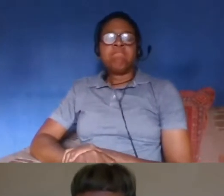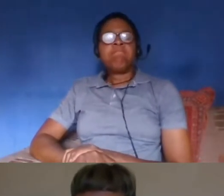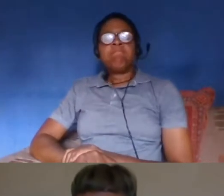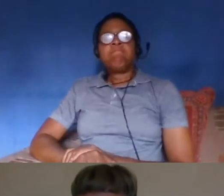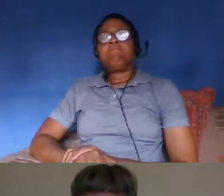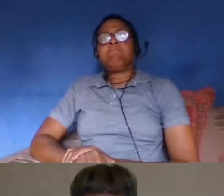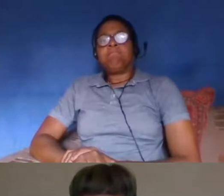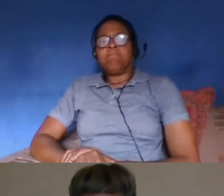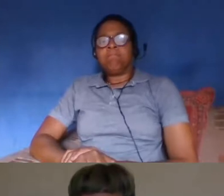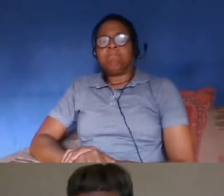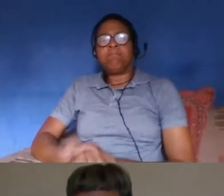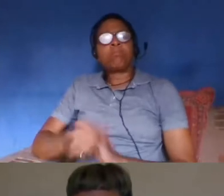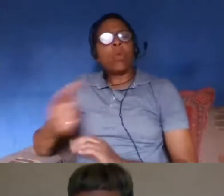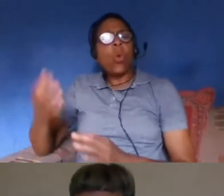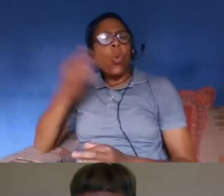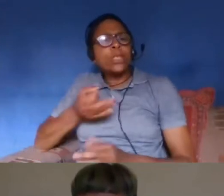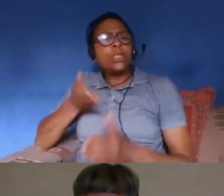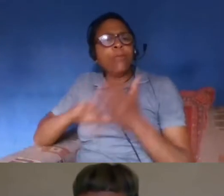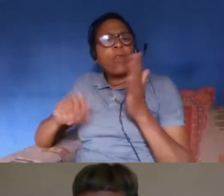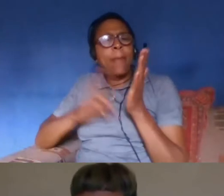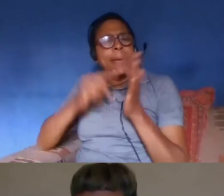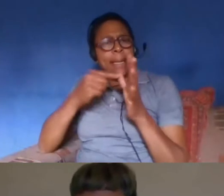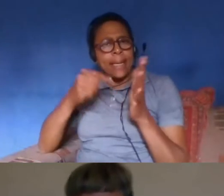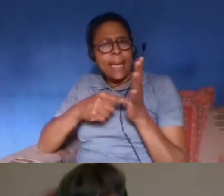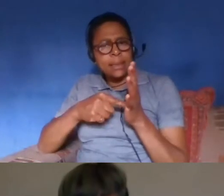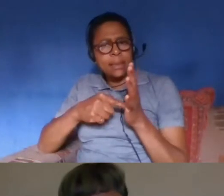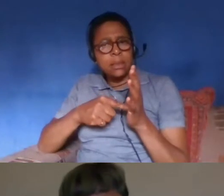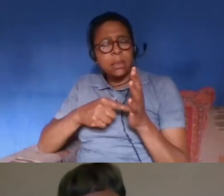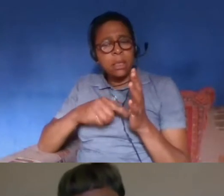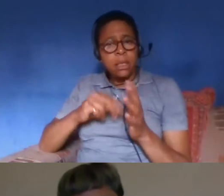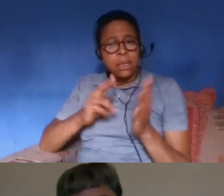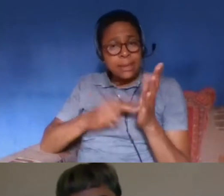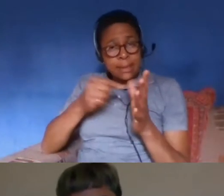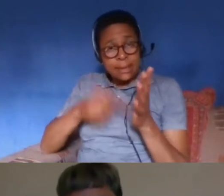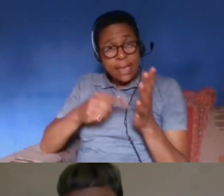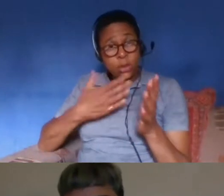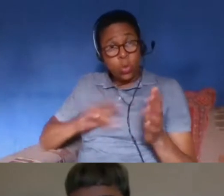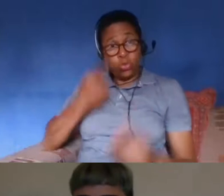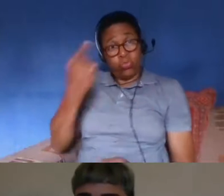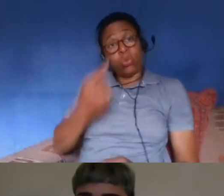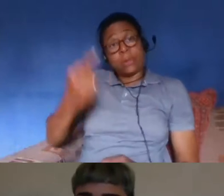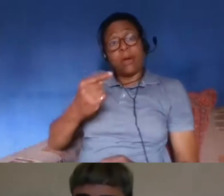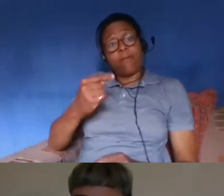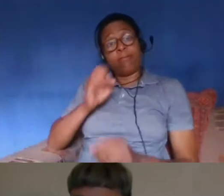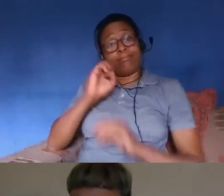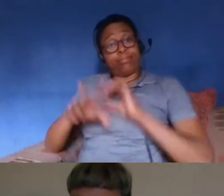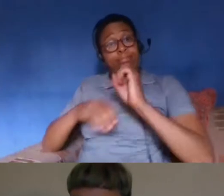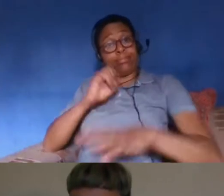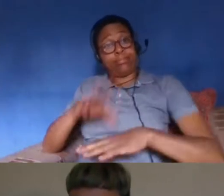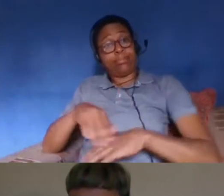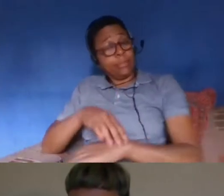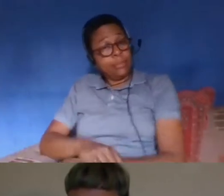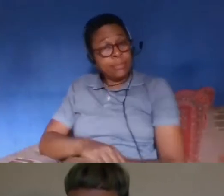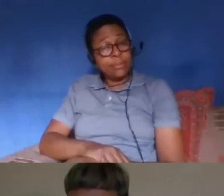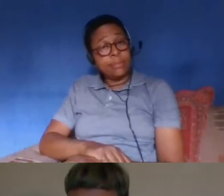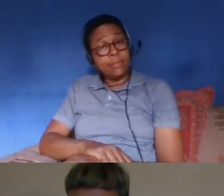um we've had a question from someone called nat i'm going to see if nat would like to put this question to you directly um um